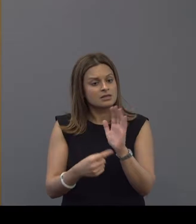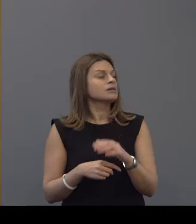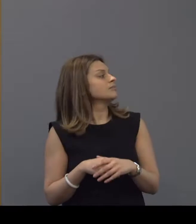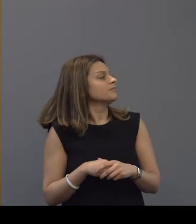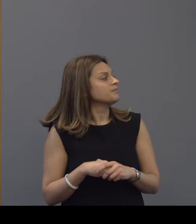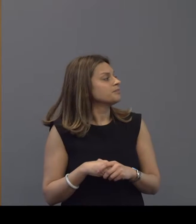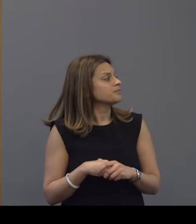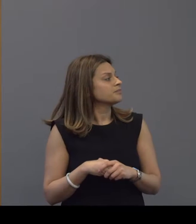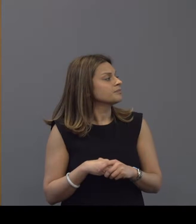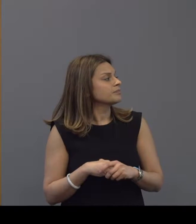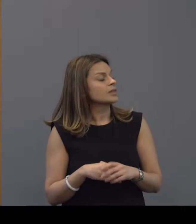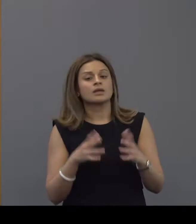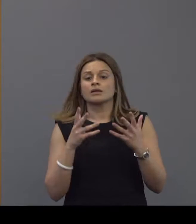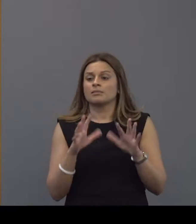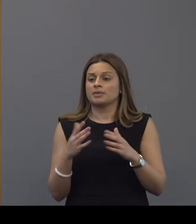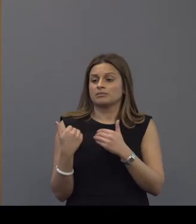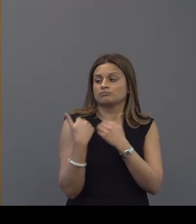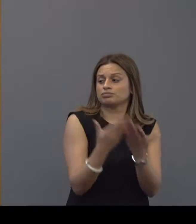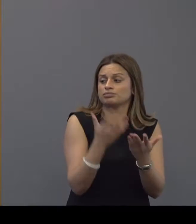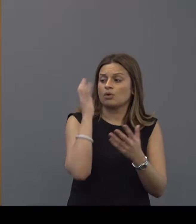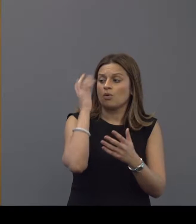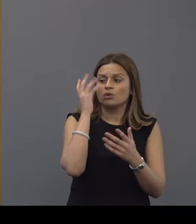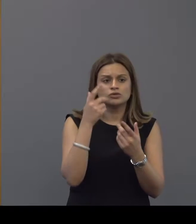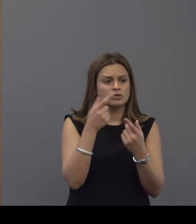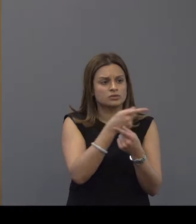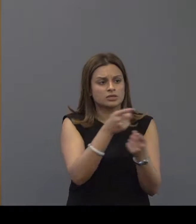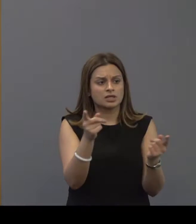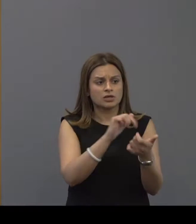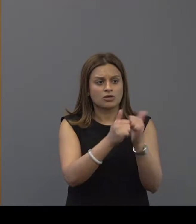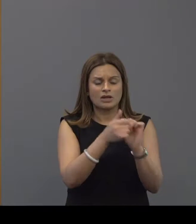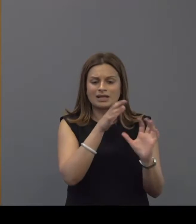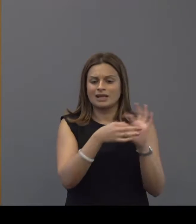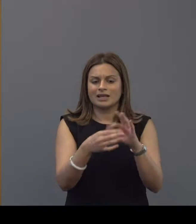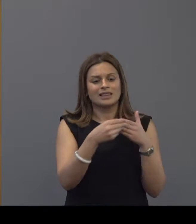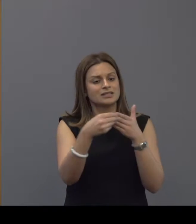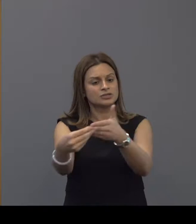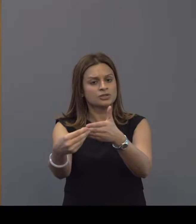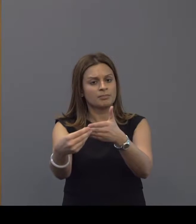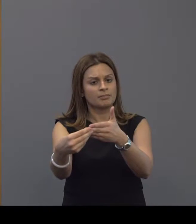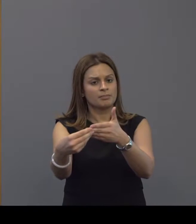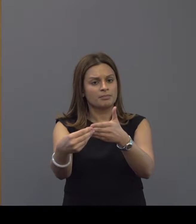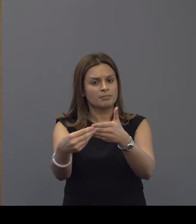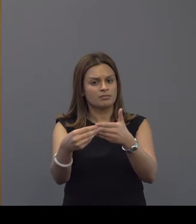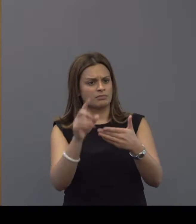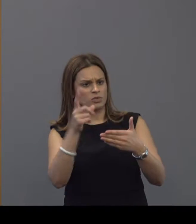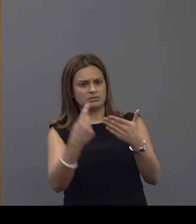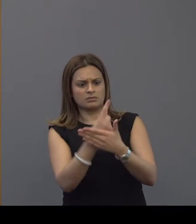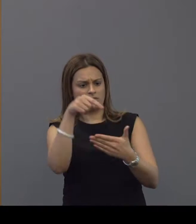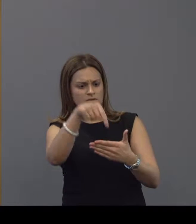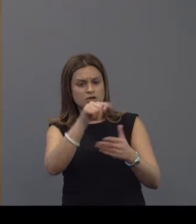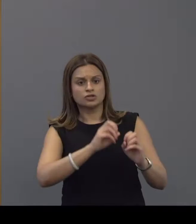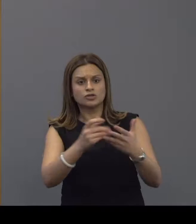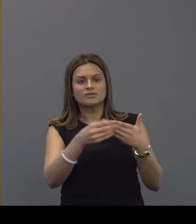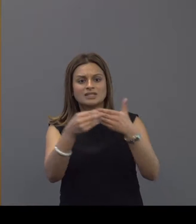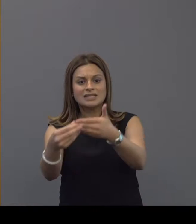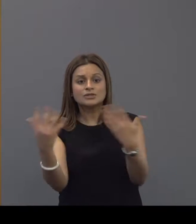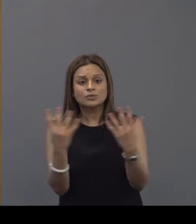this out to my audiology colleagues in the room this is about leadership this is about the service